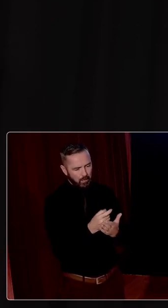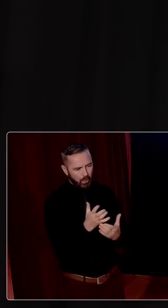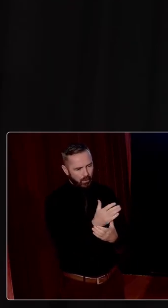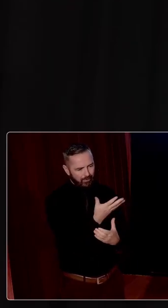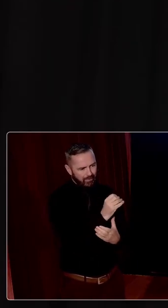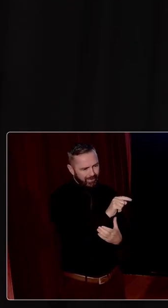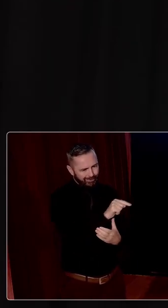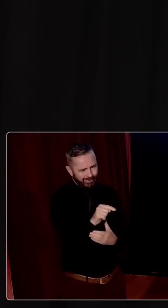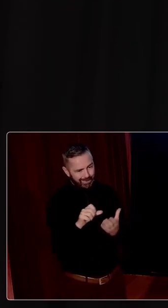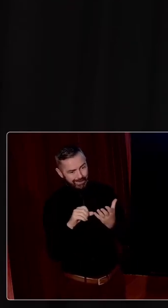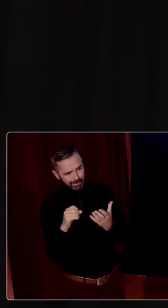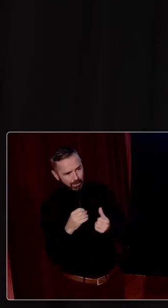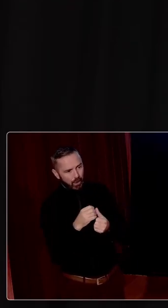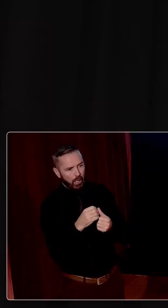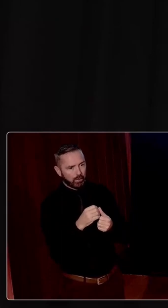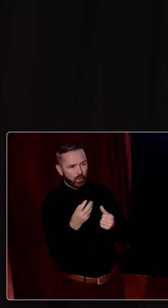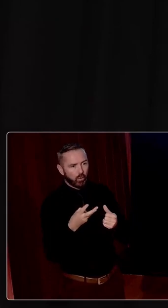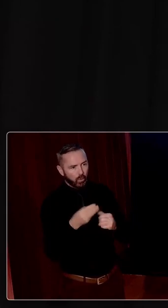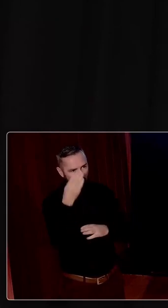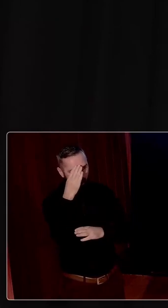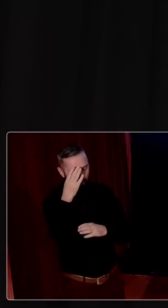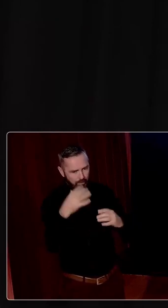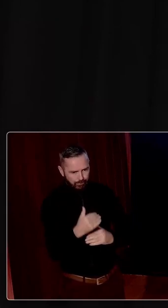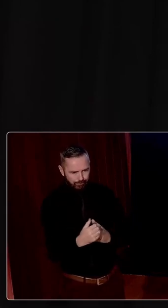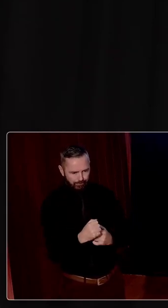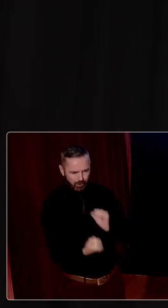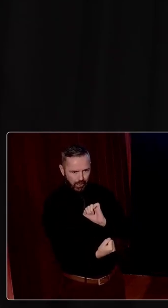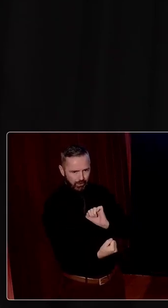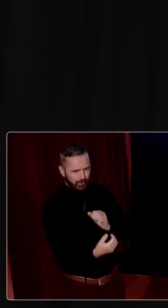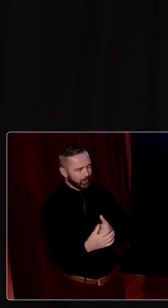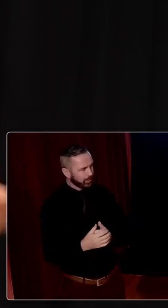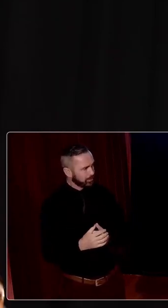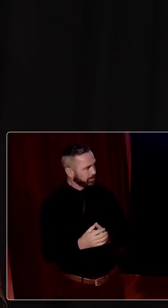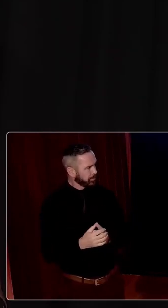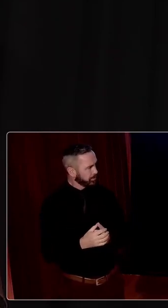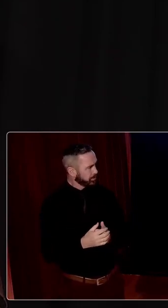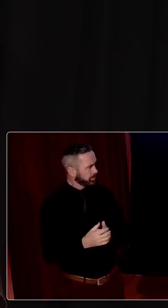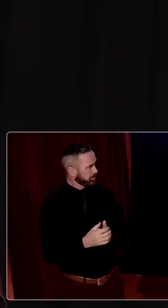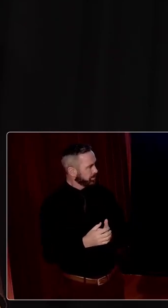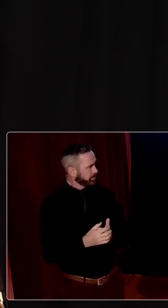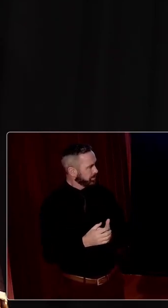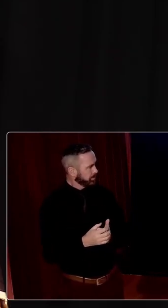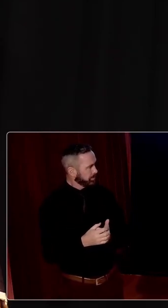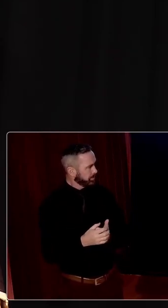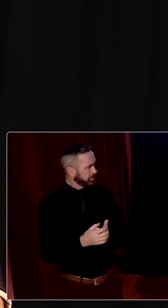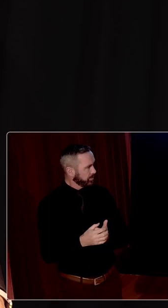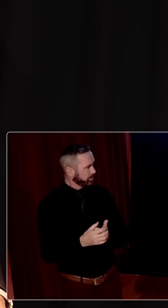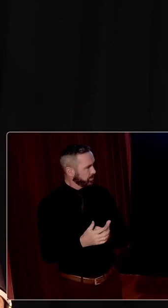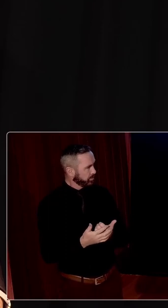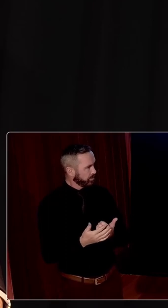60s, you know, that's another, Ireland gets, there's another step change. And again, even on the whole,